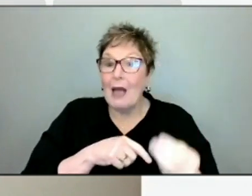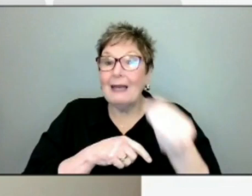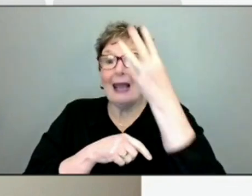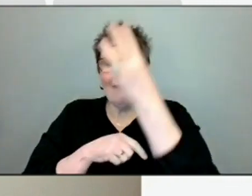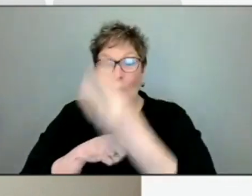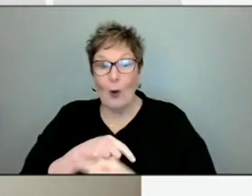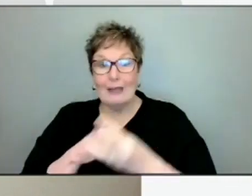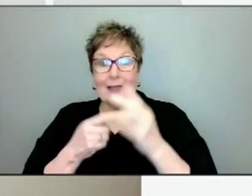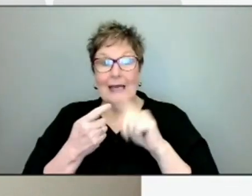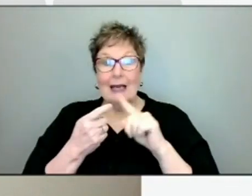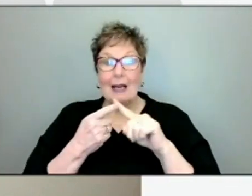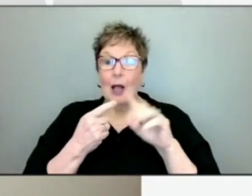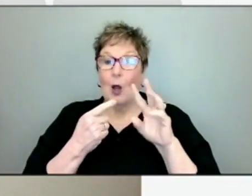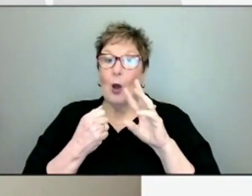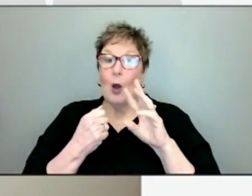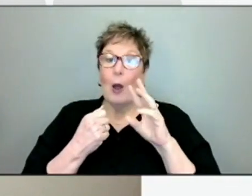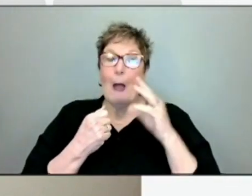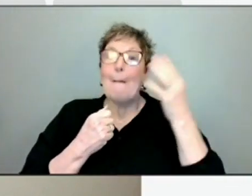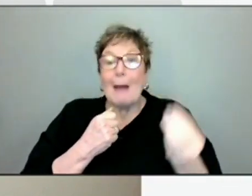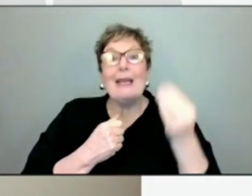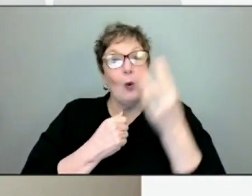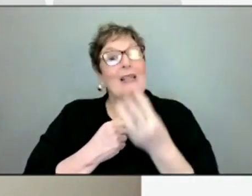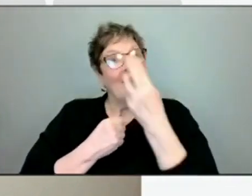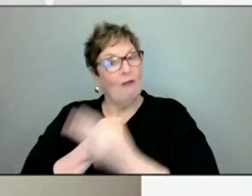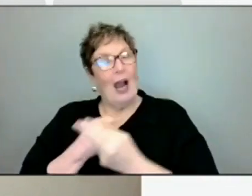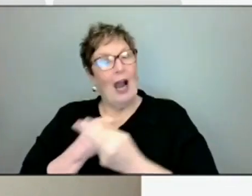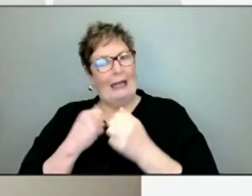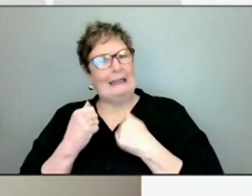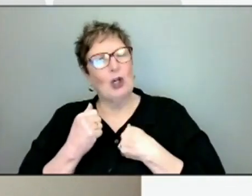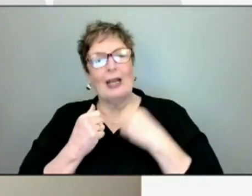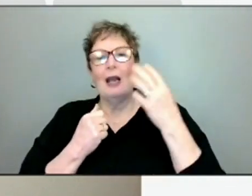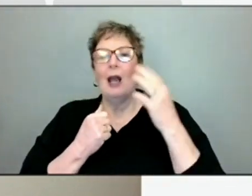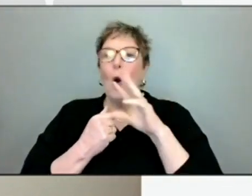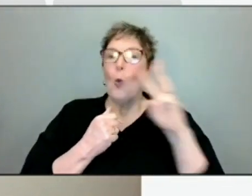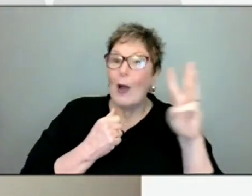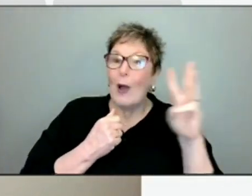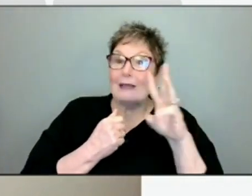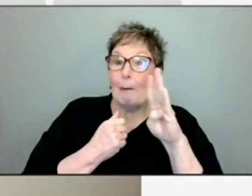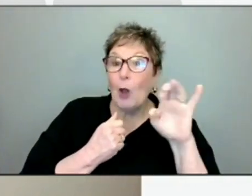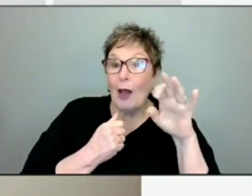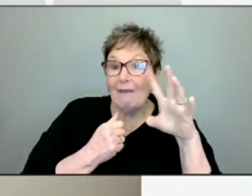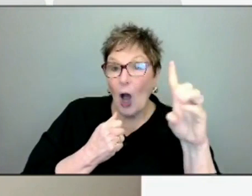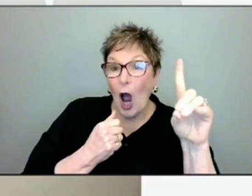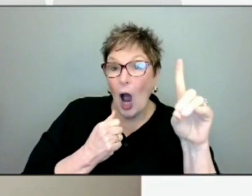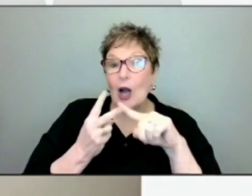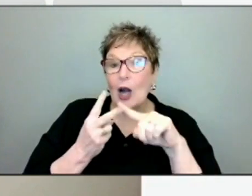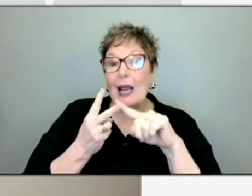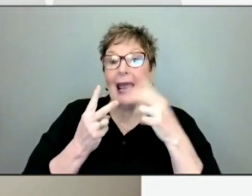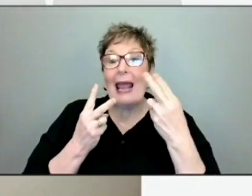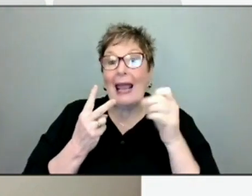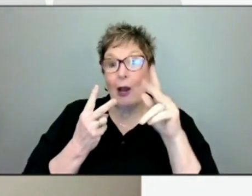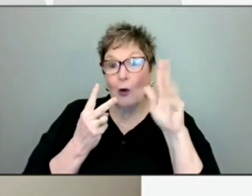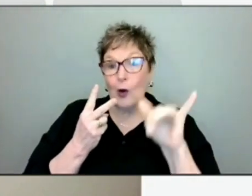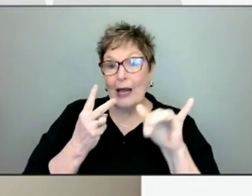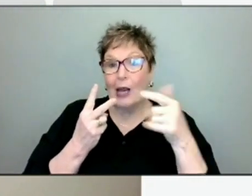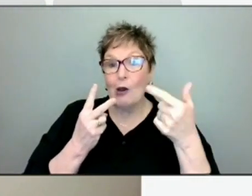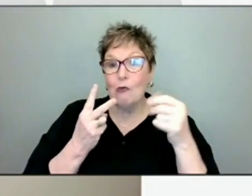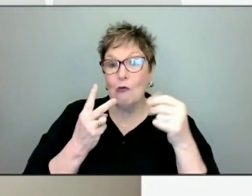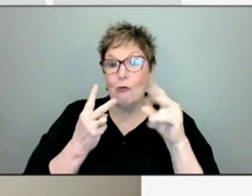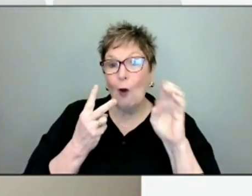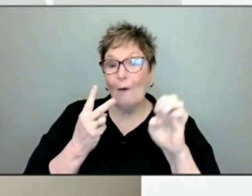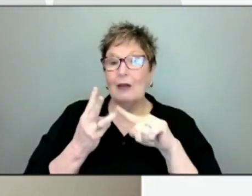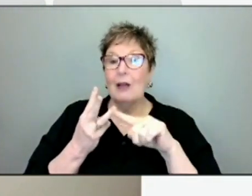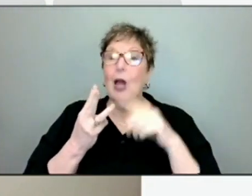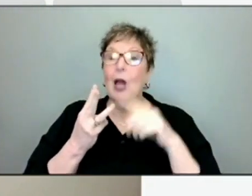the West… Monday, Wednesday, and Fridays, excuse me, at the West Boulevard location and the Hickory Grove location. And Tuesday, Thursday,